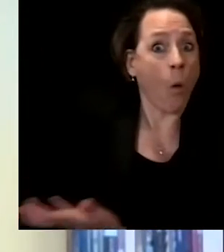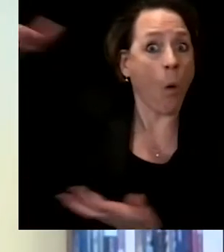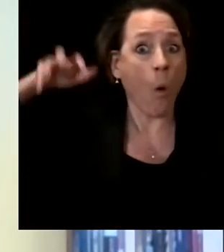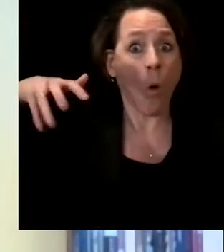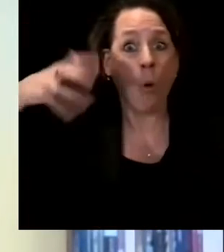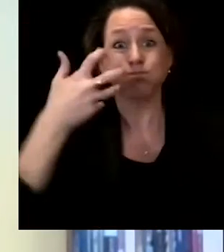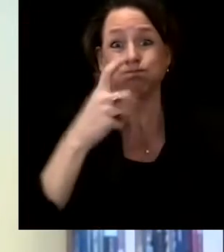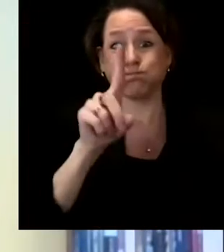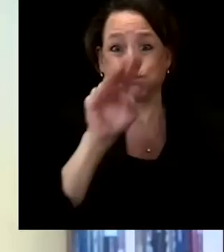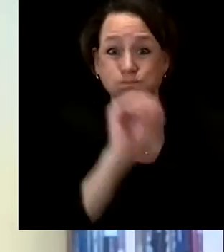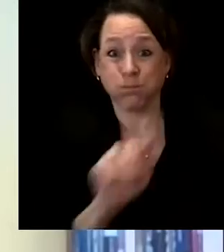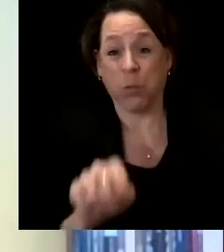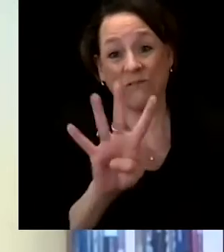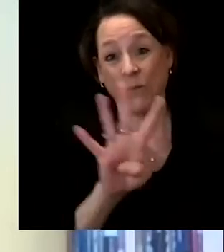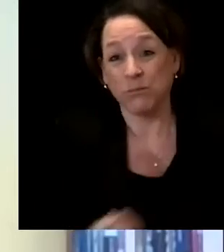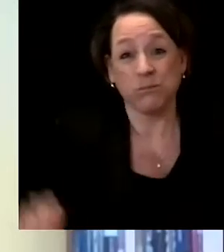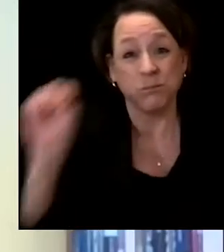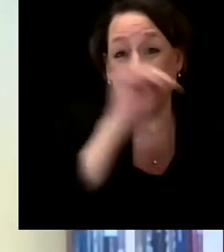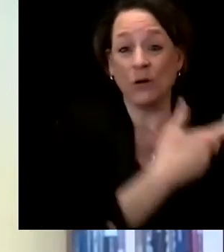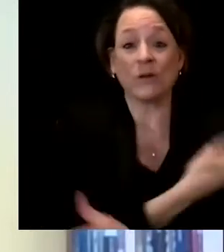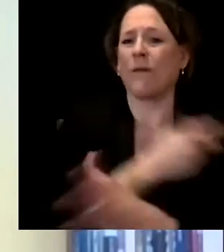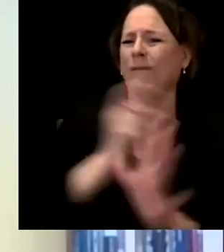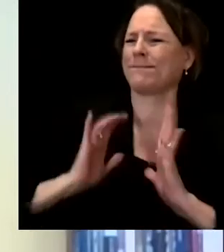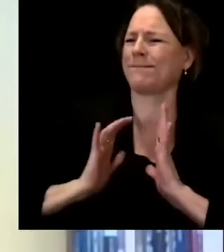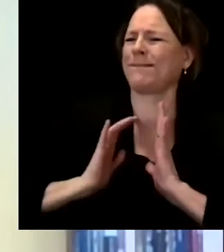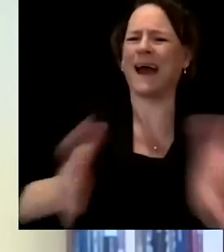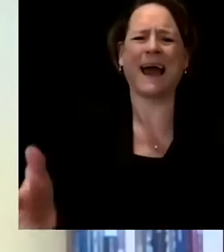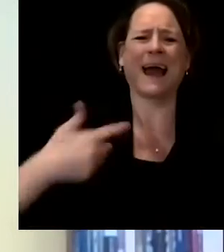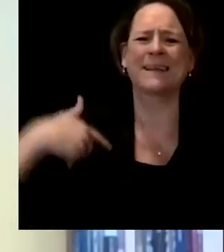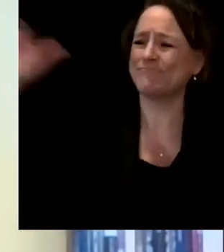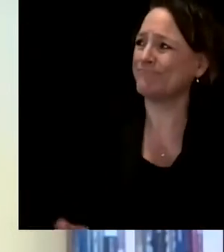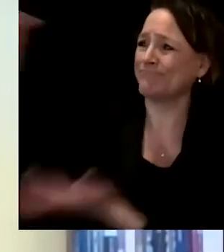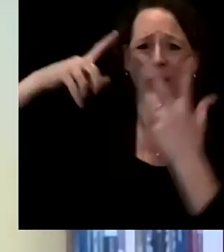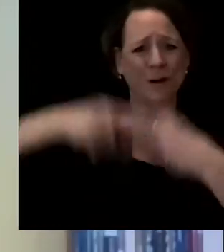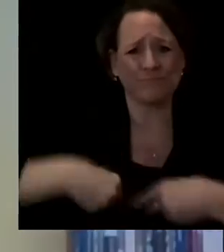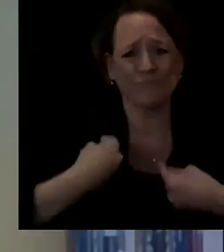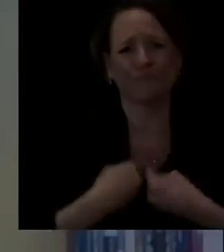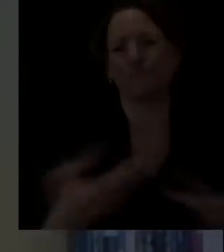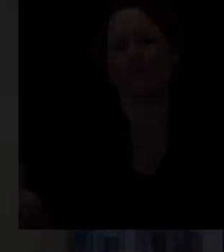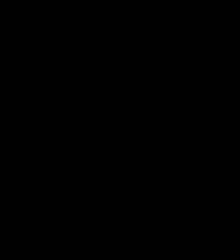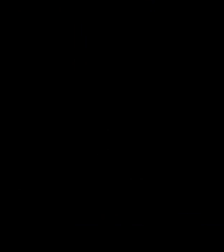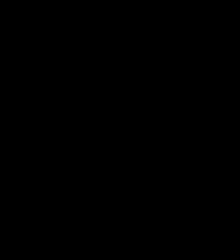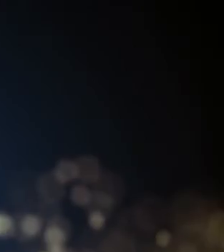deliver those doses, and we have the people who want them. We just need the vaccine.